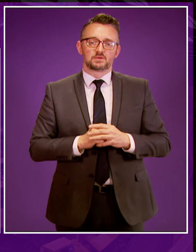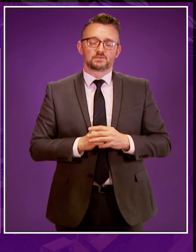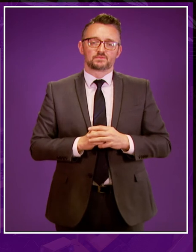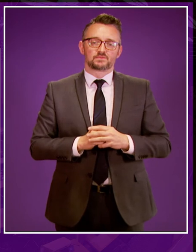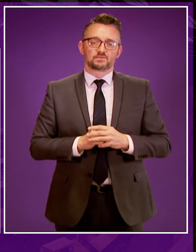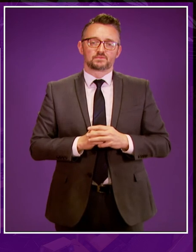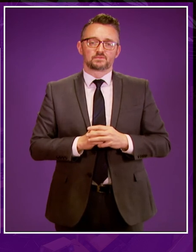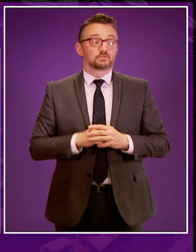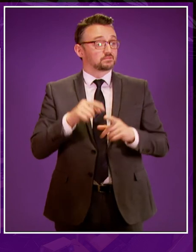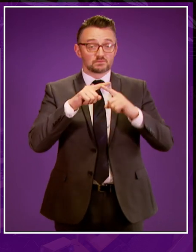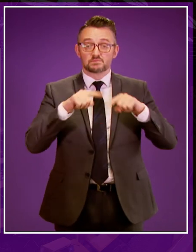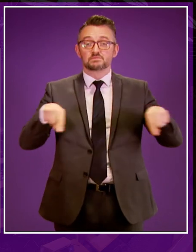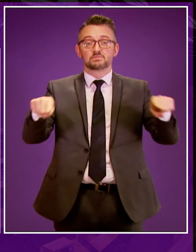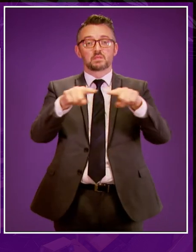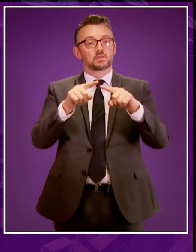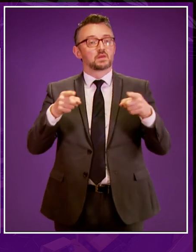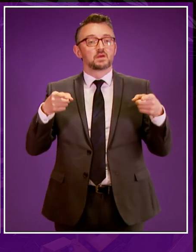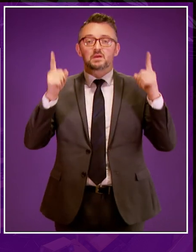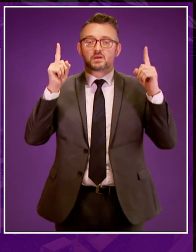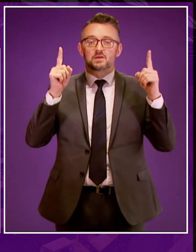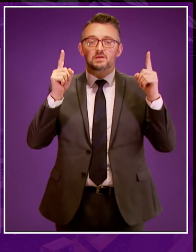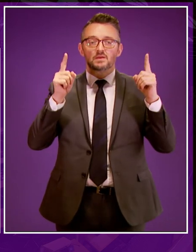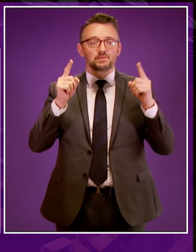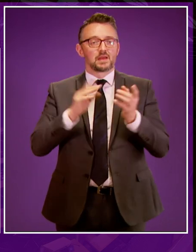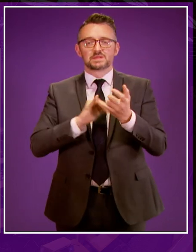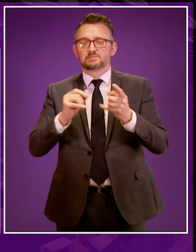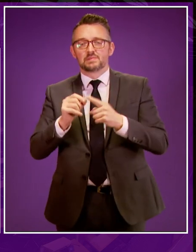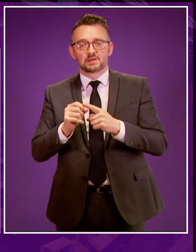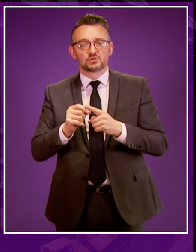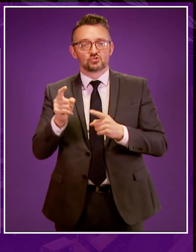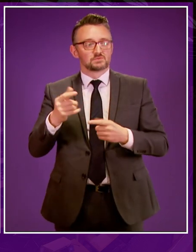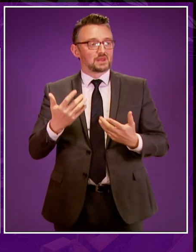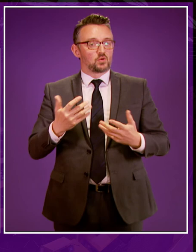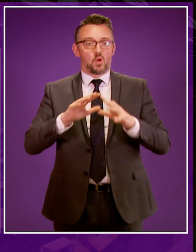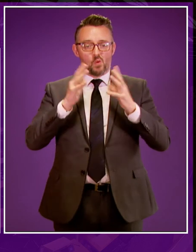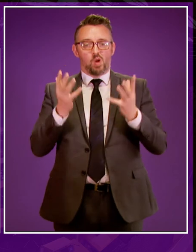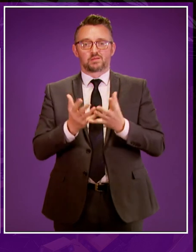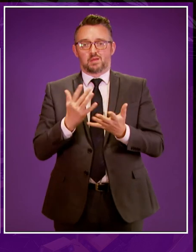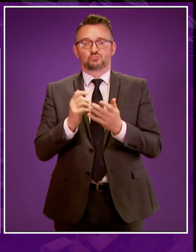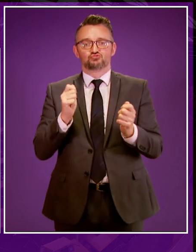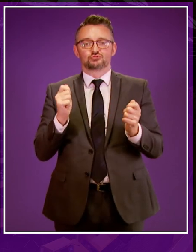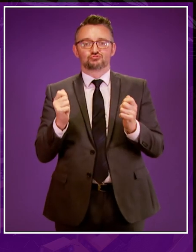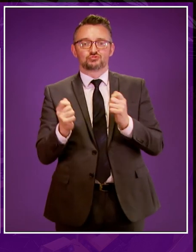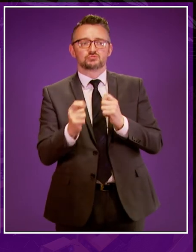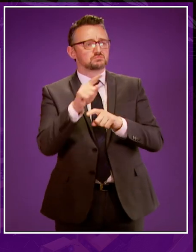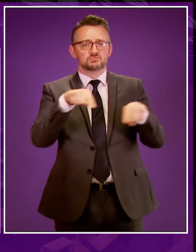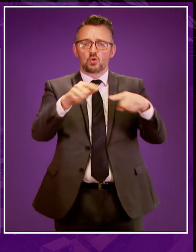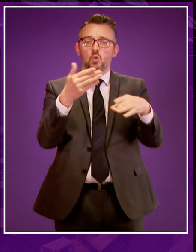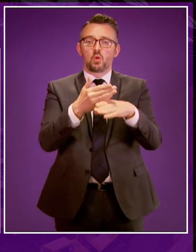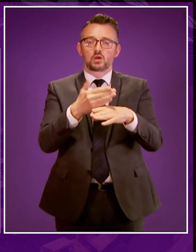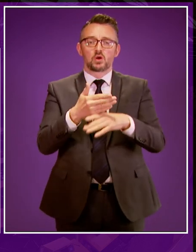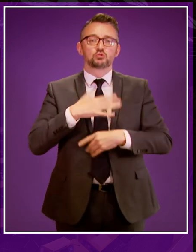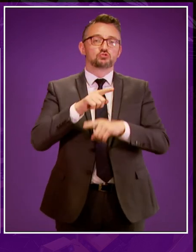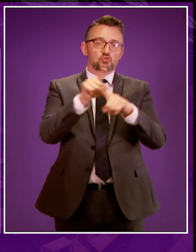As parliamentarians, then, serving in a period of unprecedented global change, may your